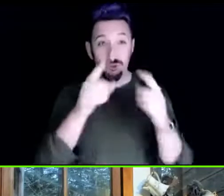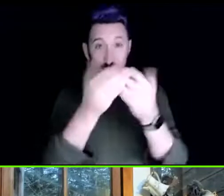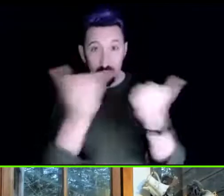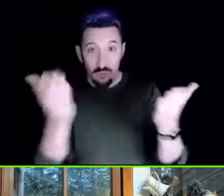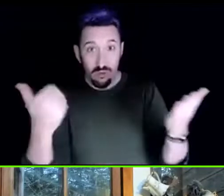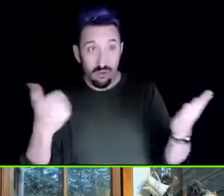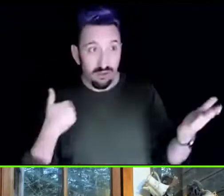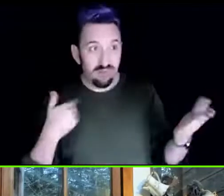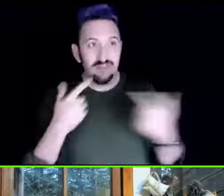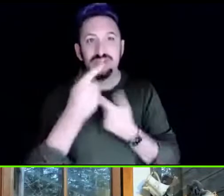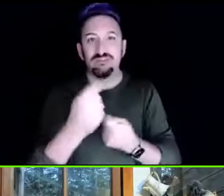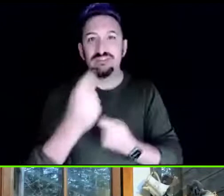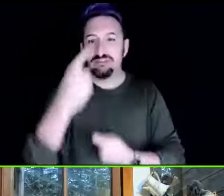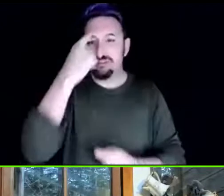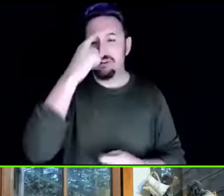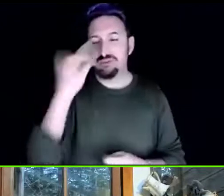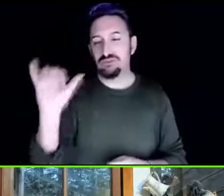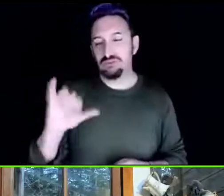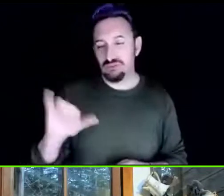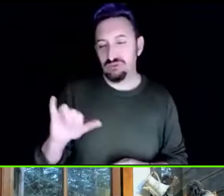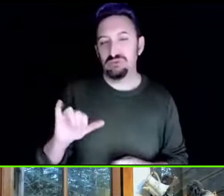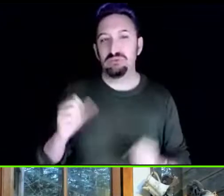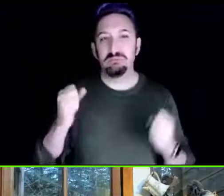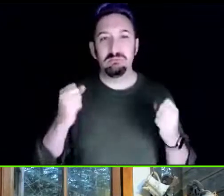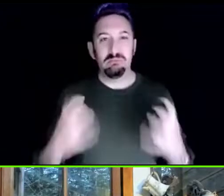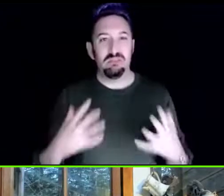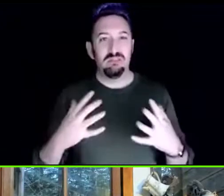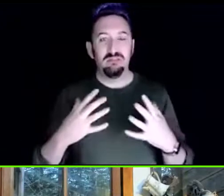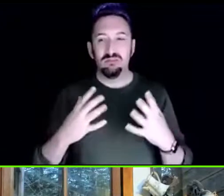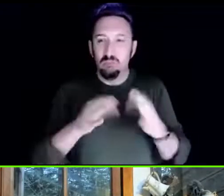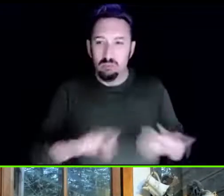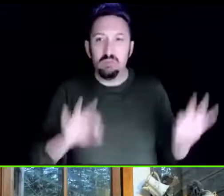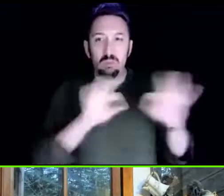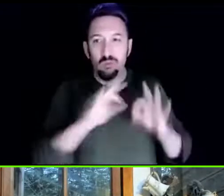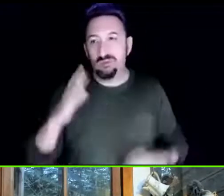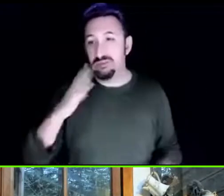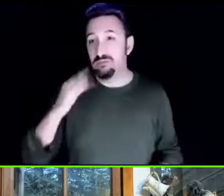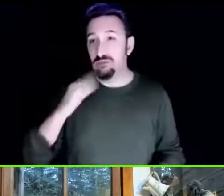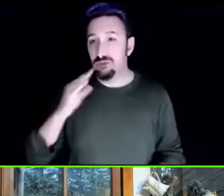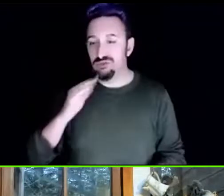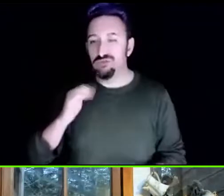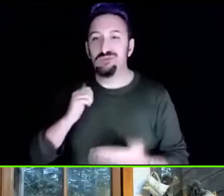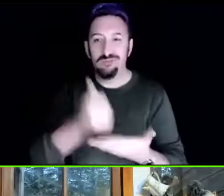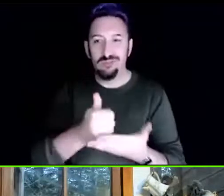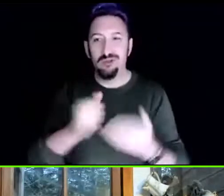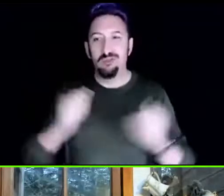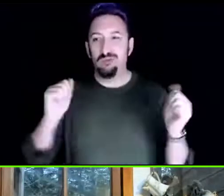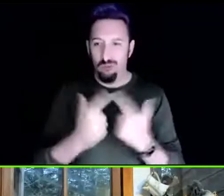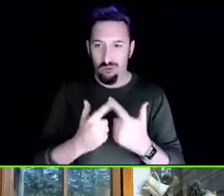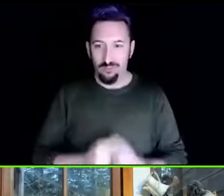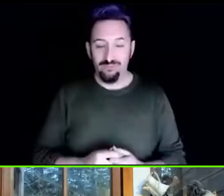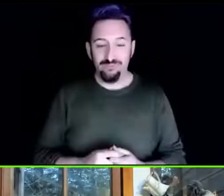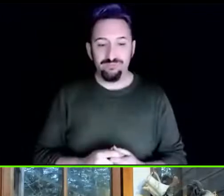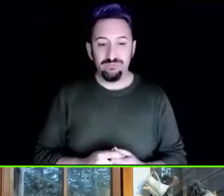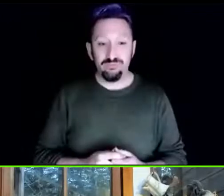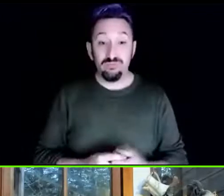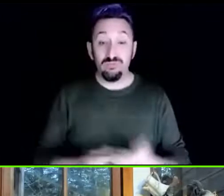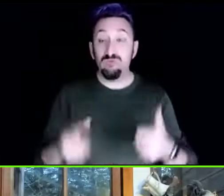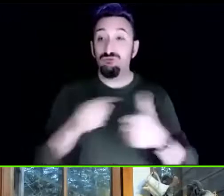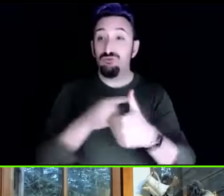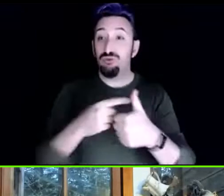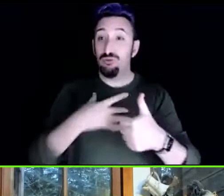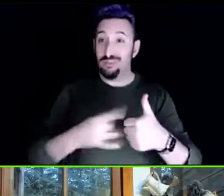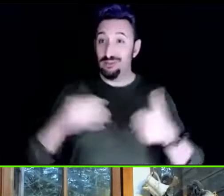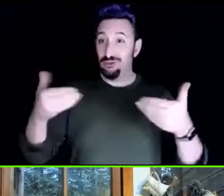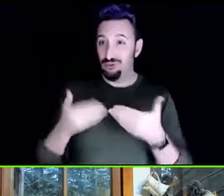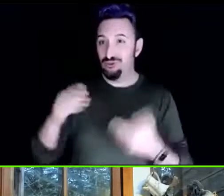many valuable experiences that we can learn from. So I'd like to begin by introducing Charles Williams.